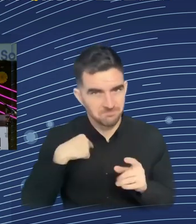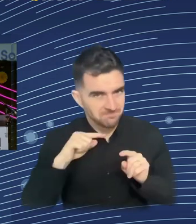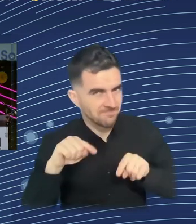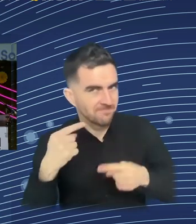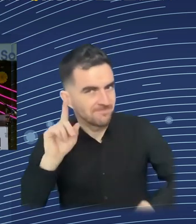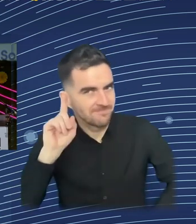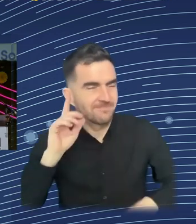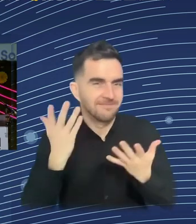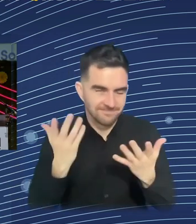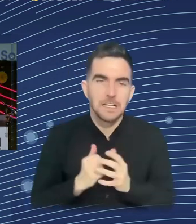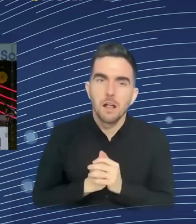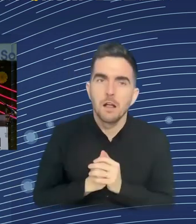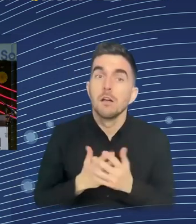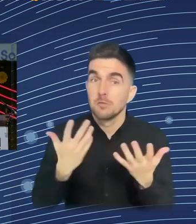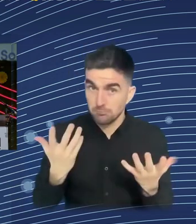good light, I'm afraid.